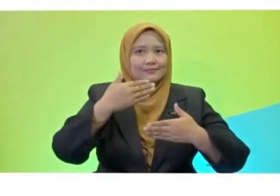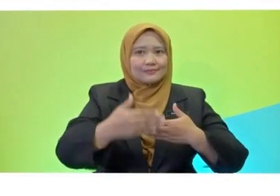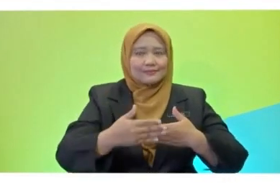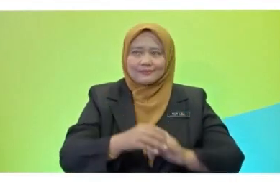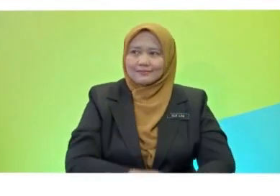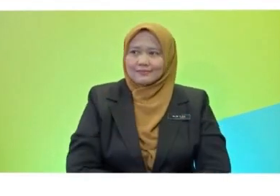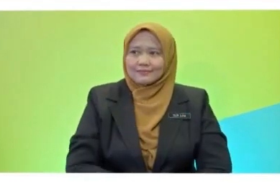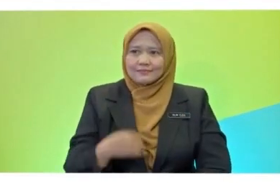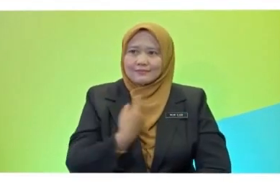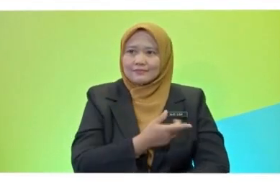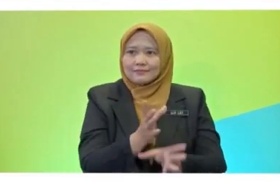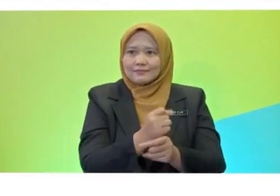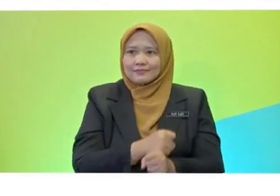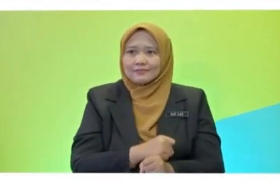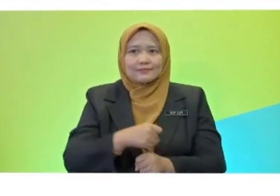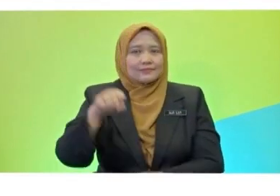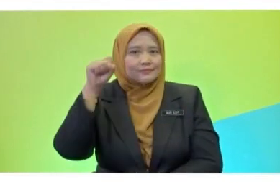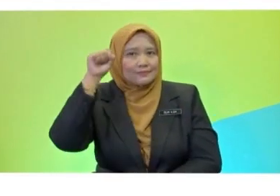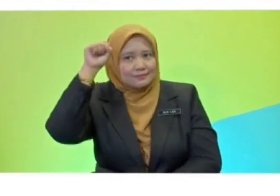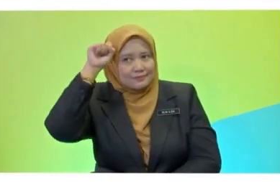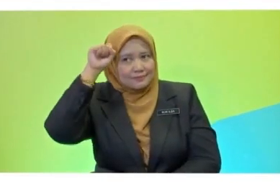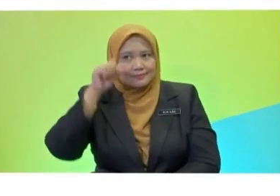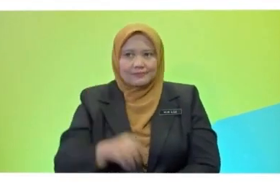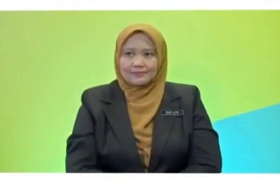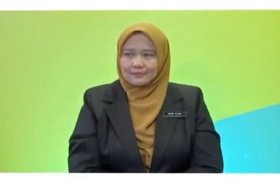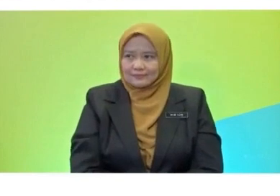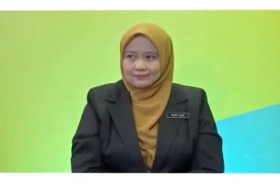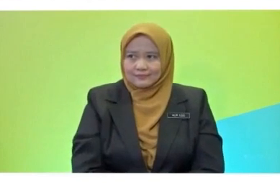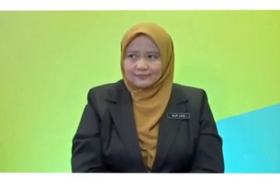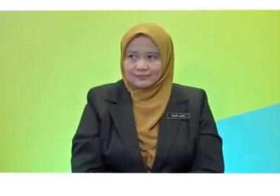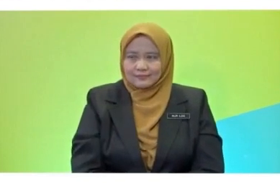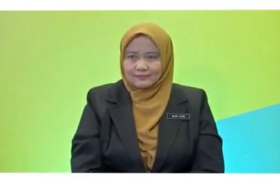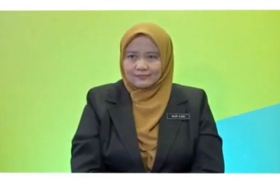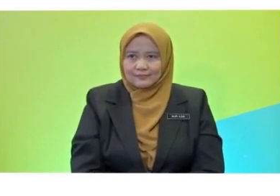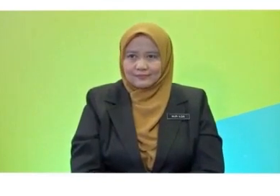Can we have, I guess, Satvir? Yes, Satvir.